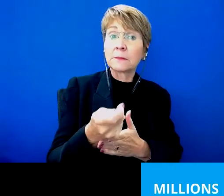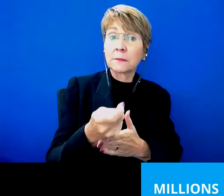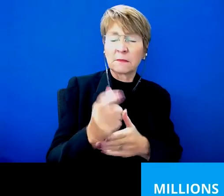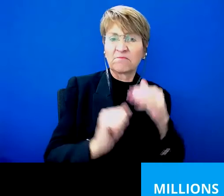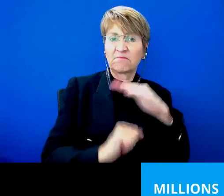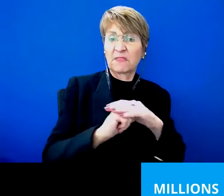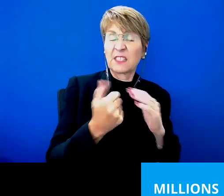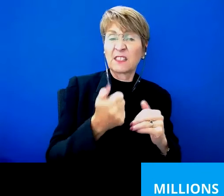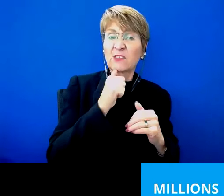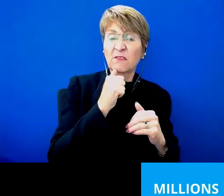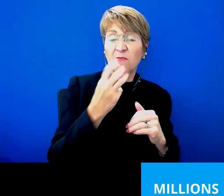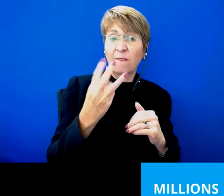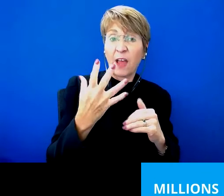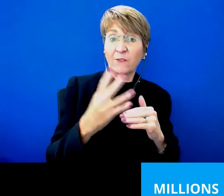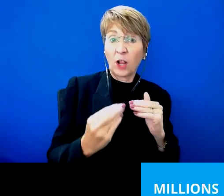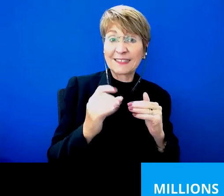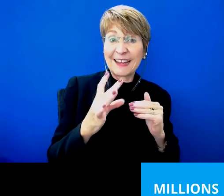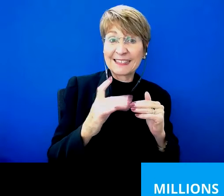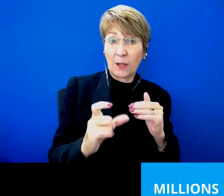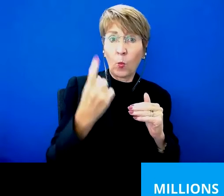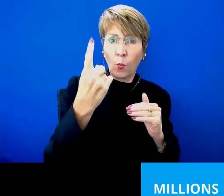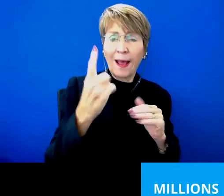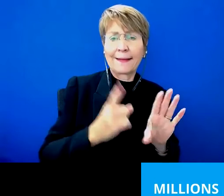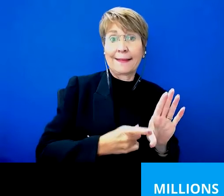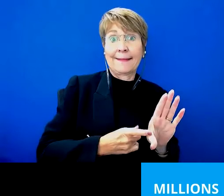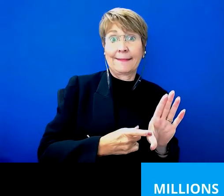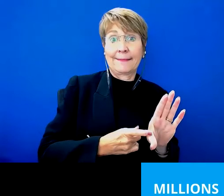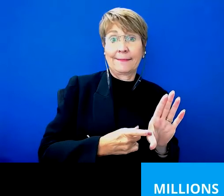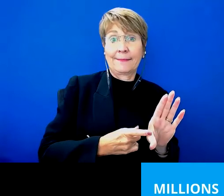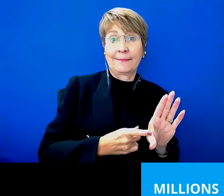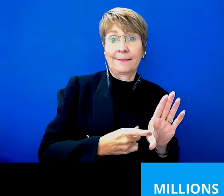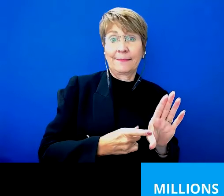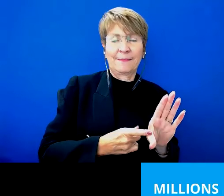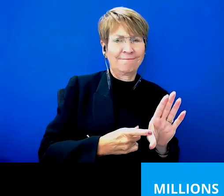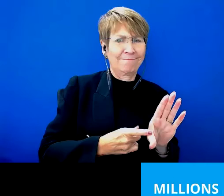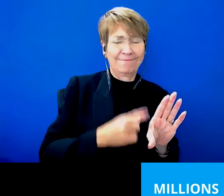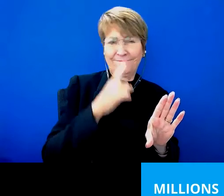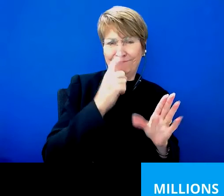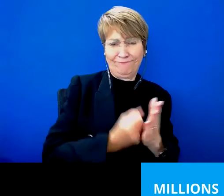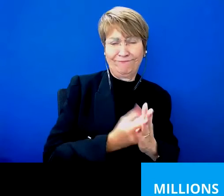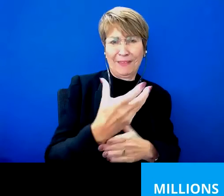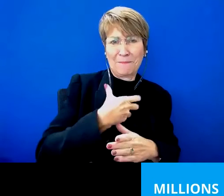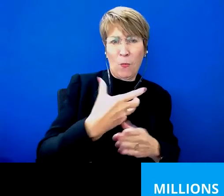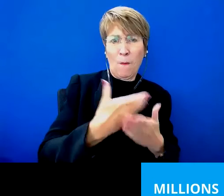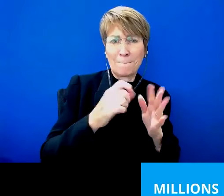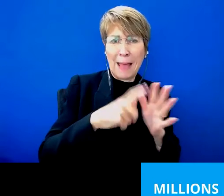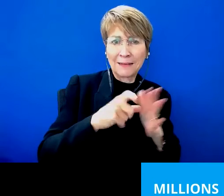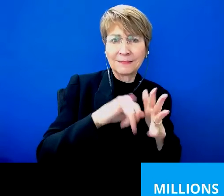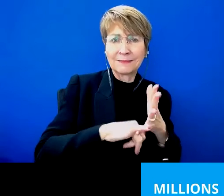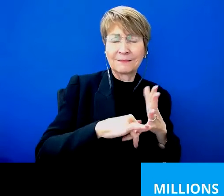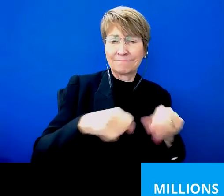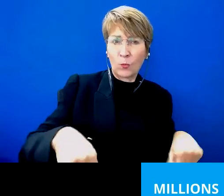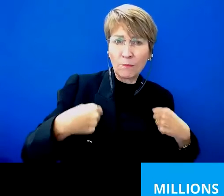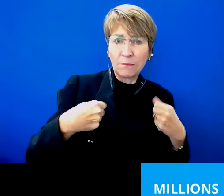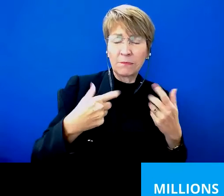.10 per year. And most people would be spending a lot more than that on the continence AIDS that they